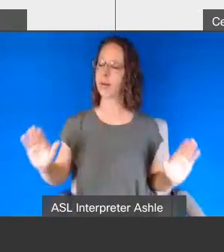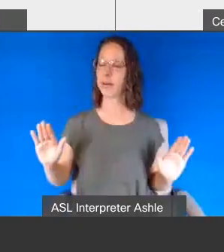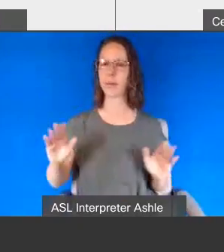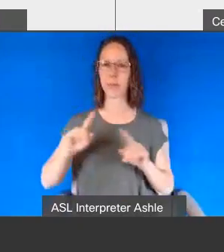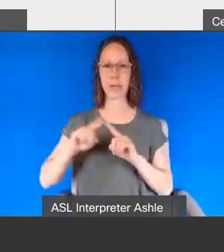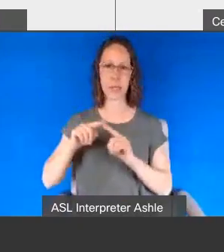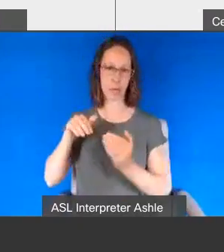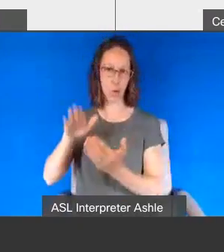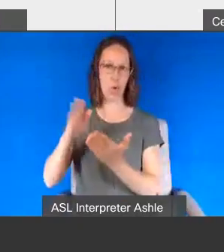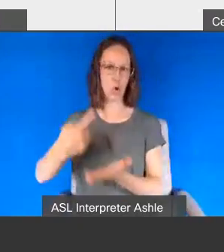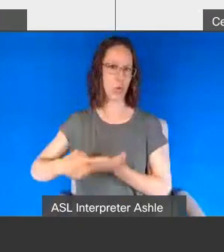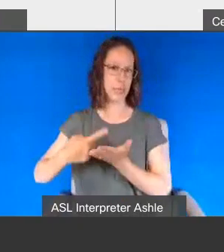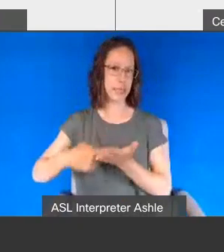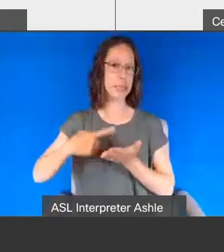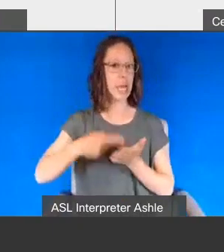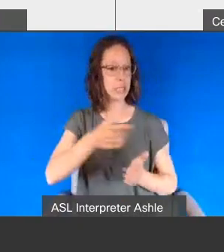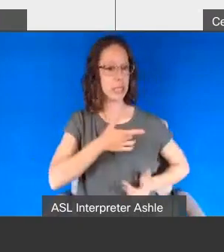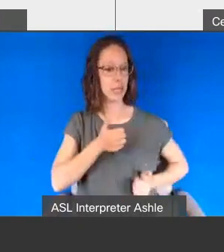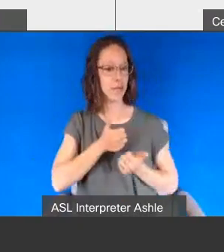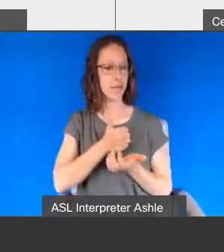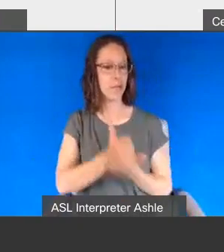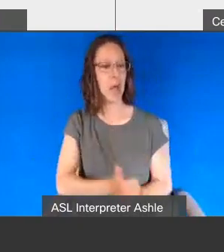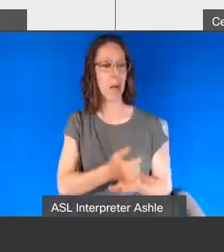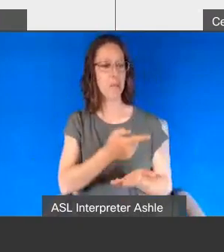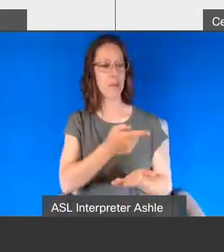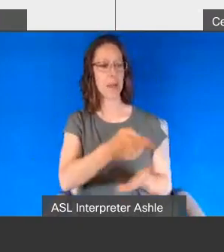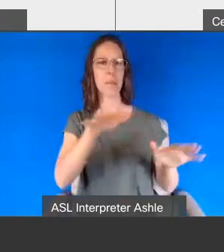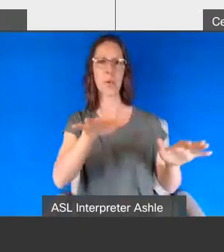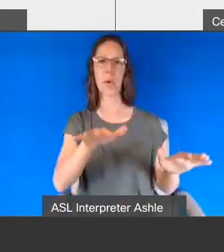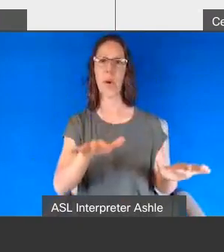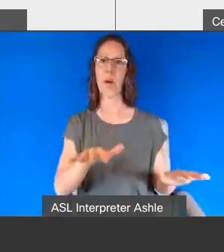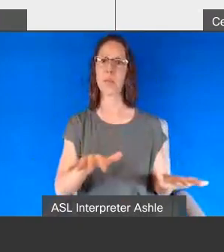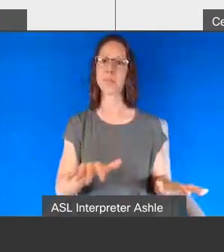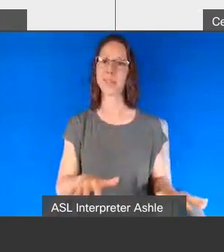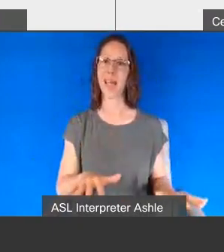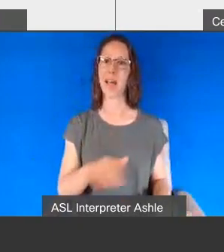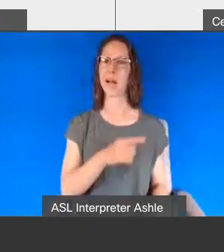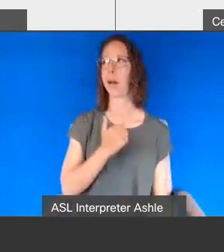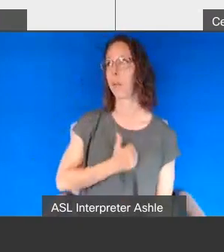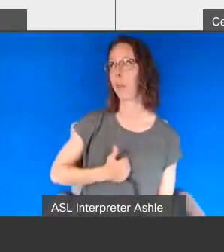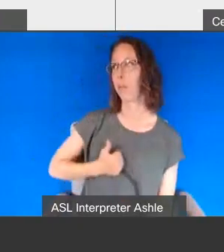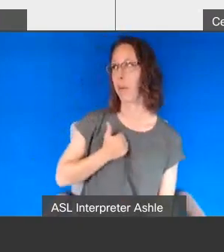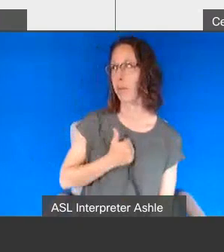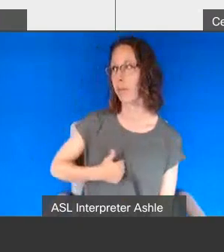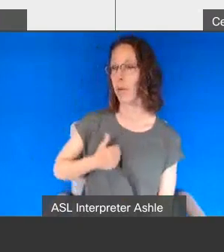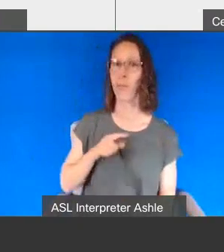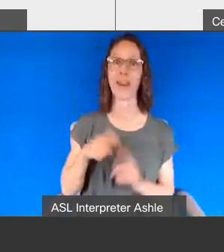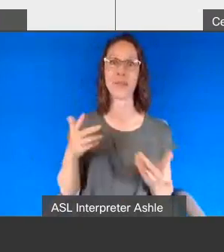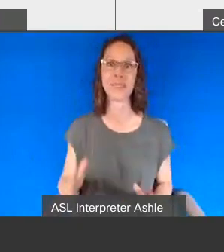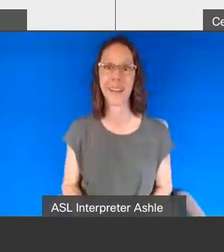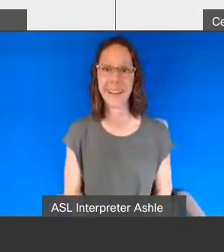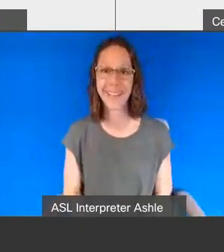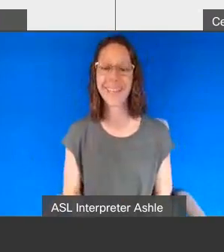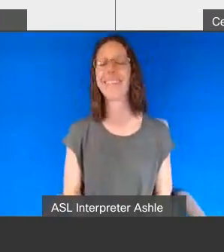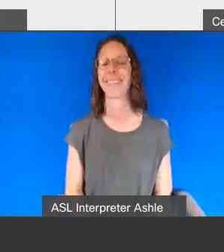that we discussed during our training and eventually the individual calmed down and actually apologized to him when it was over so that we were